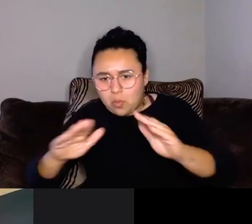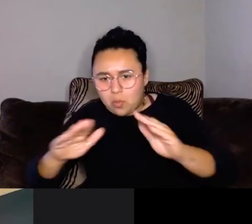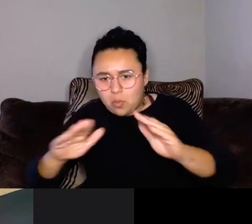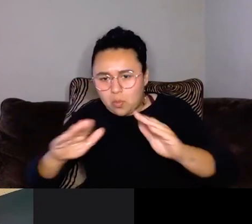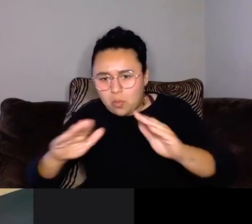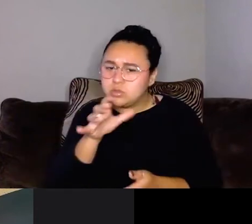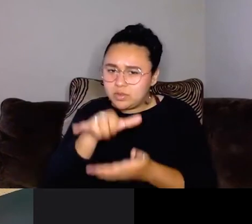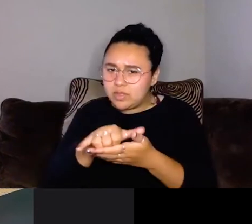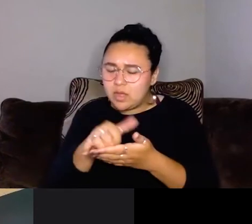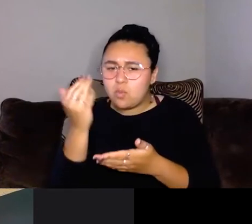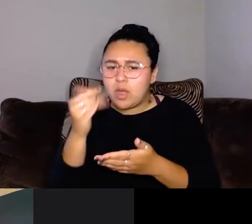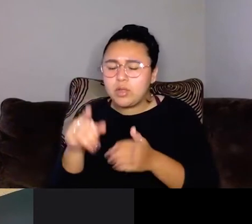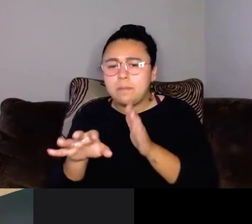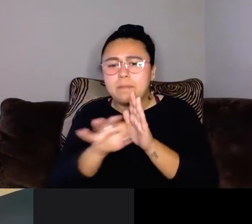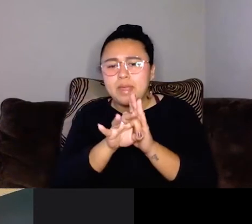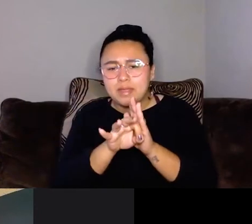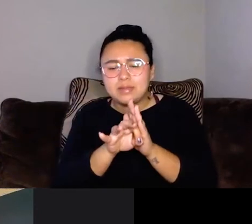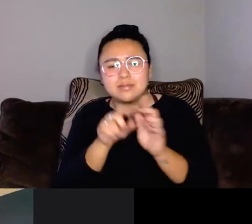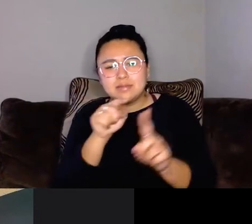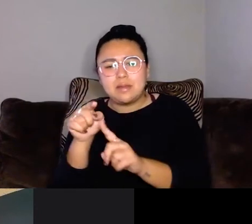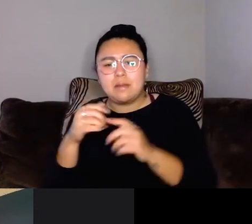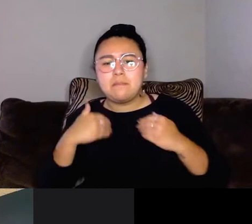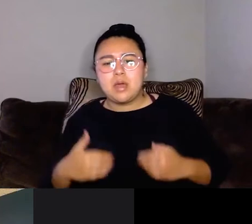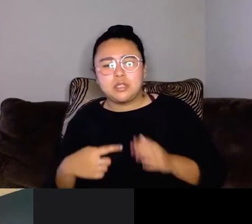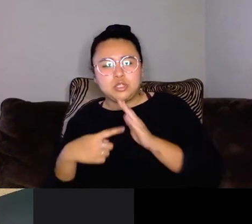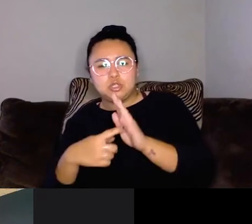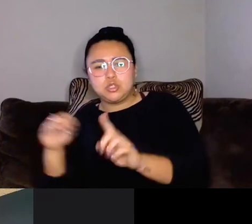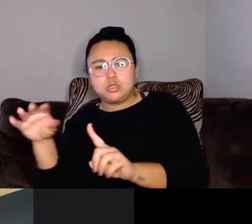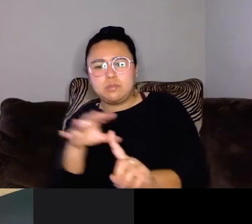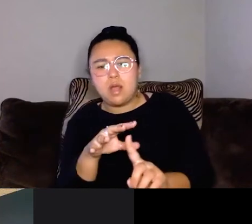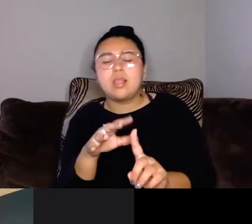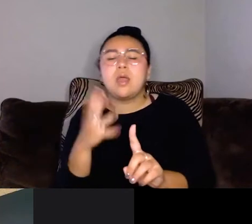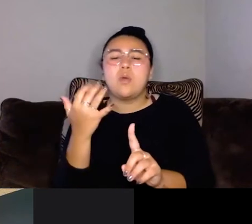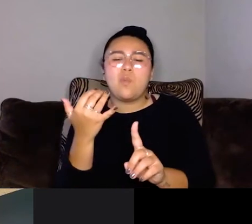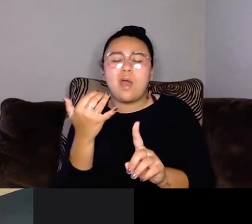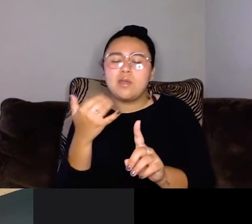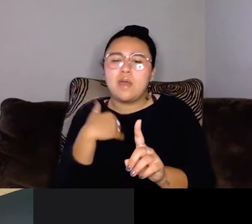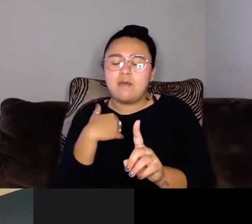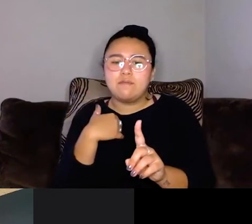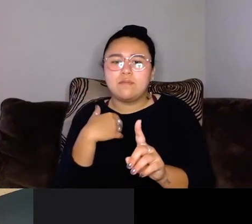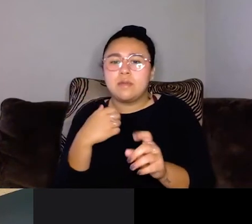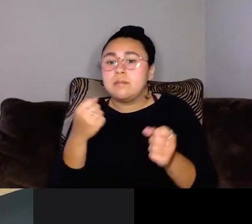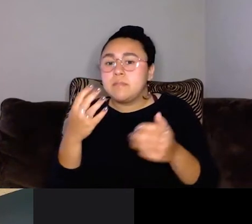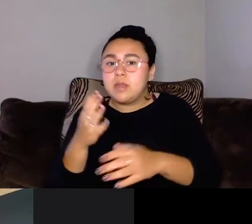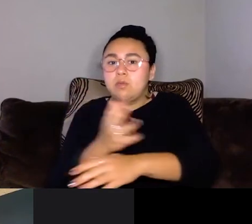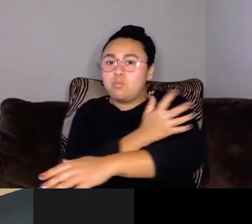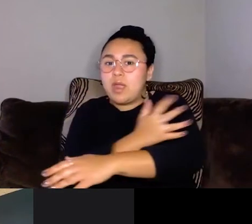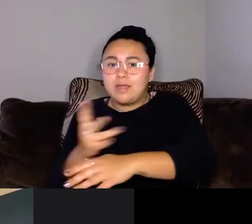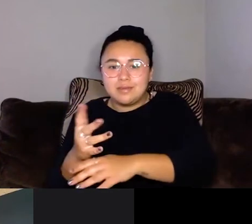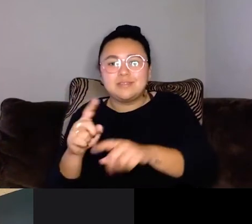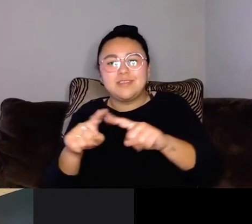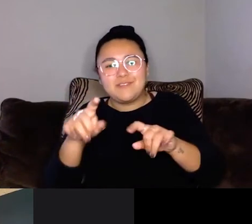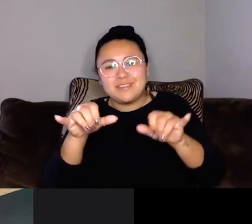how you choose what kind of bodies to feature and why you have such a wide range of bodies? Um, I